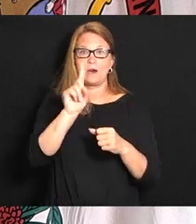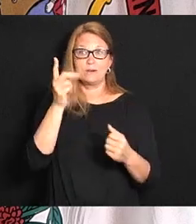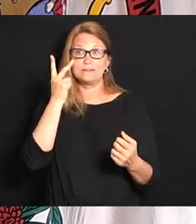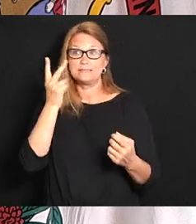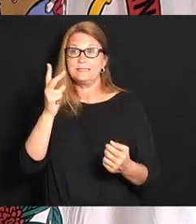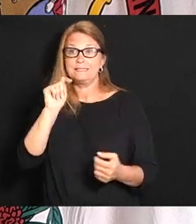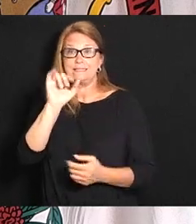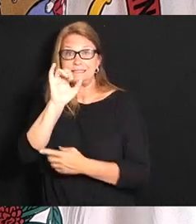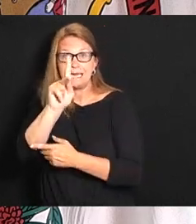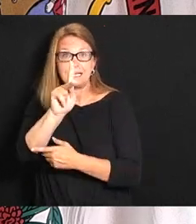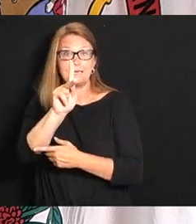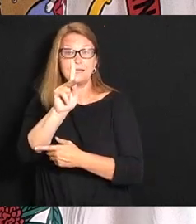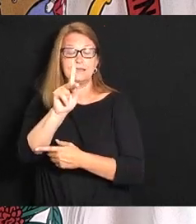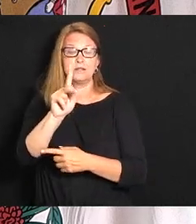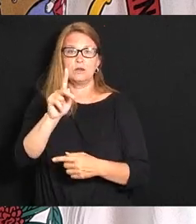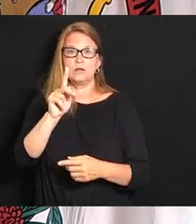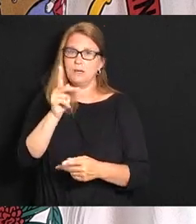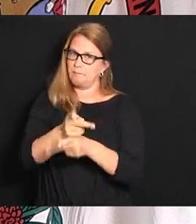could be watch yourself